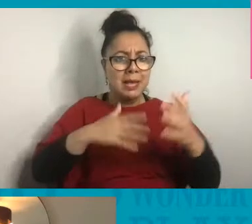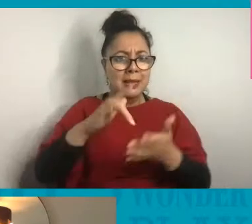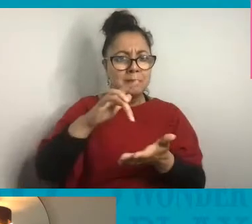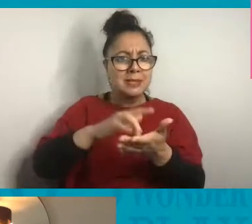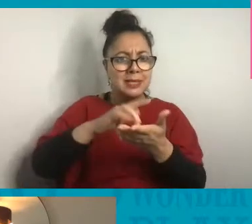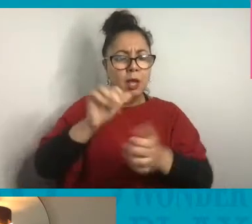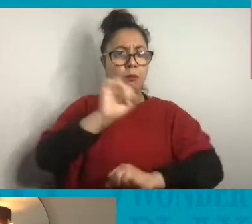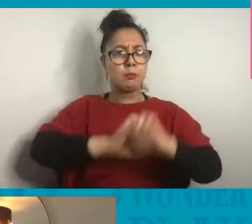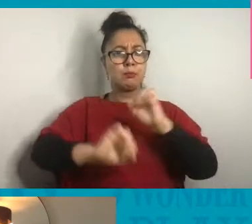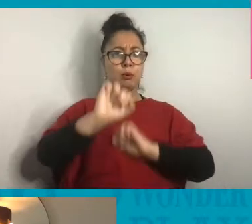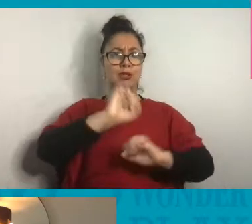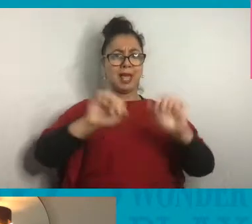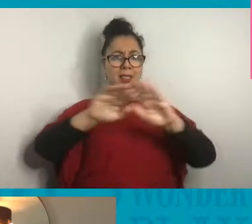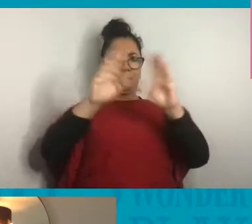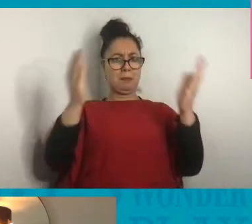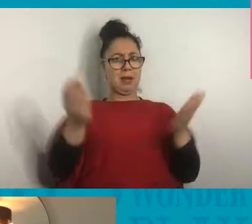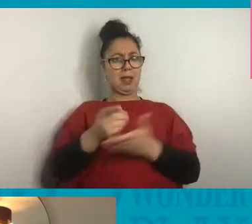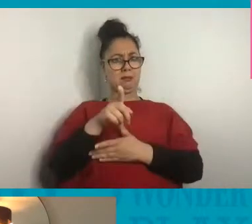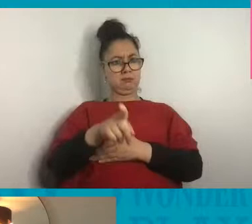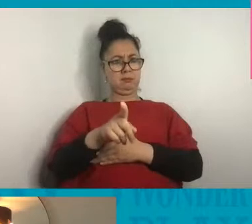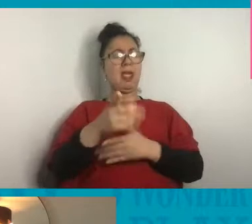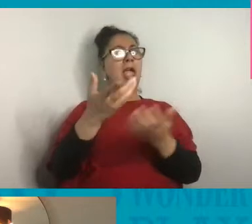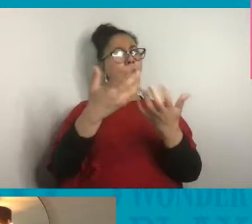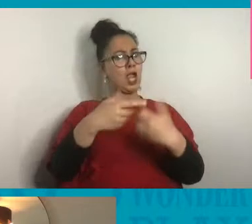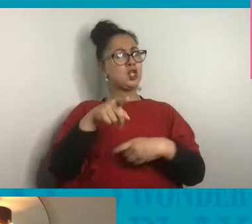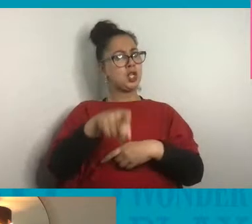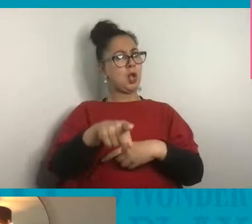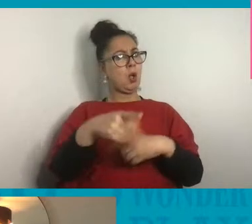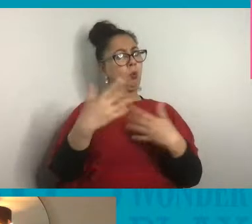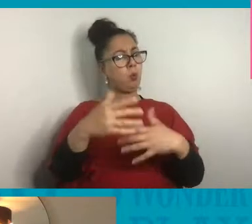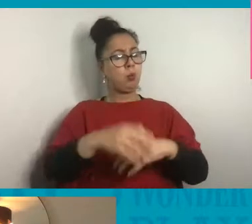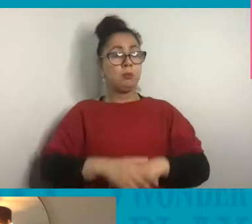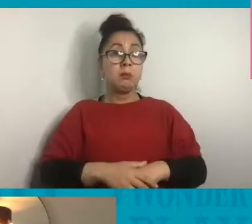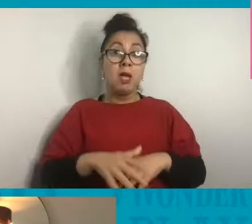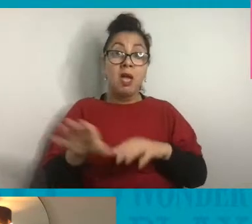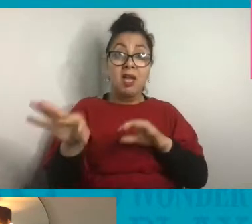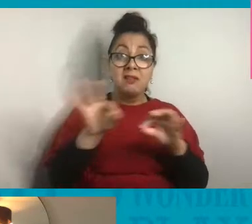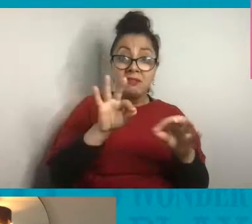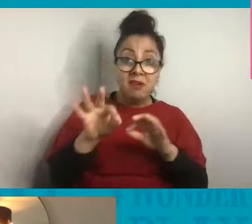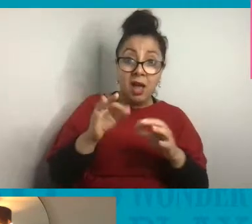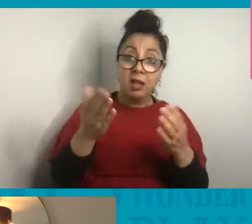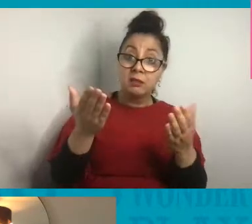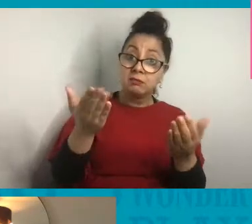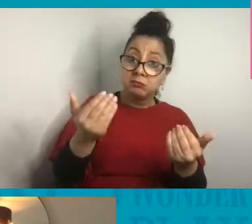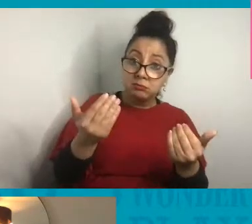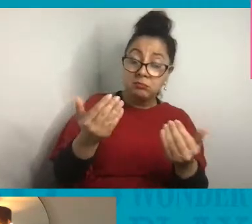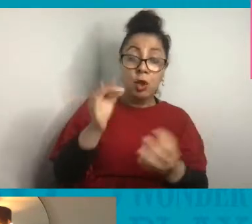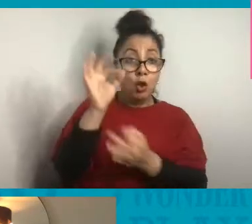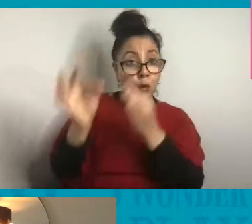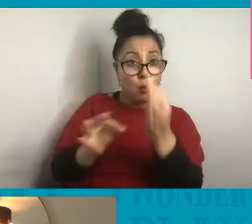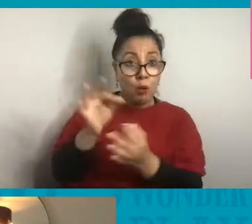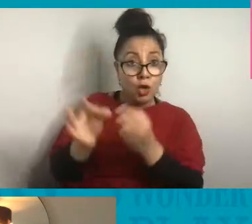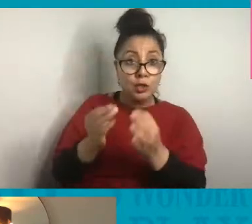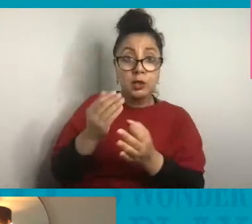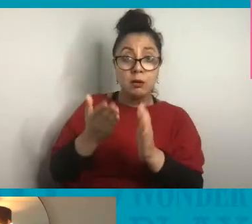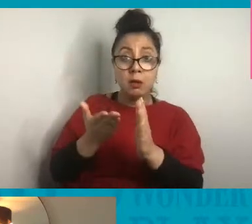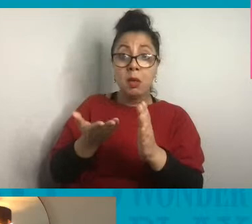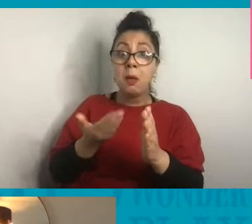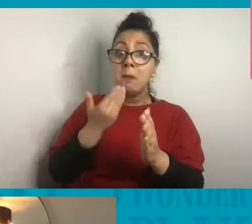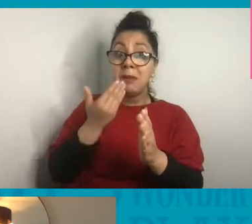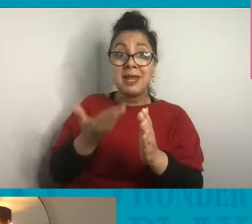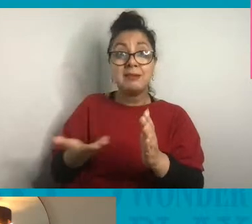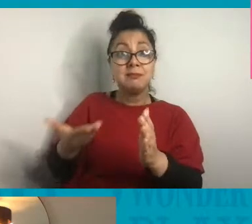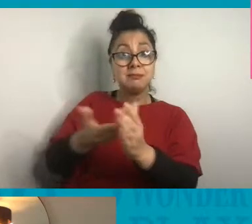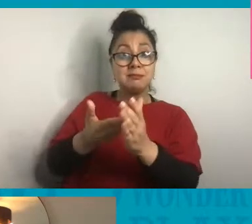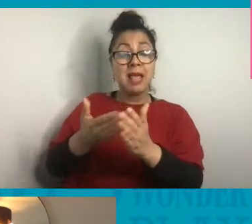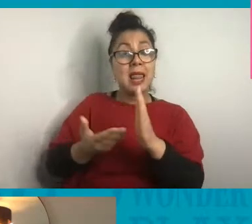you at home. If you have any questions, please write them in the live chat chat. And we hope to answer them by the end of